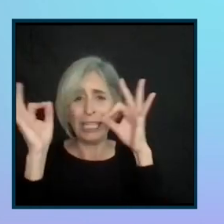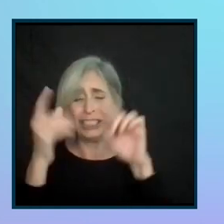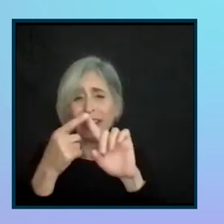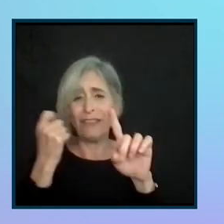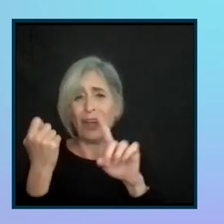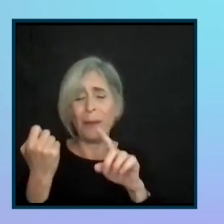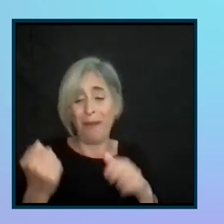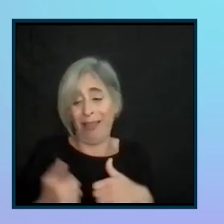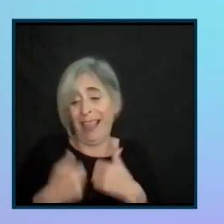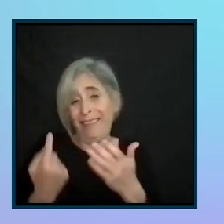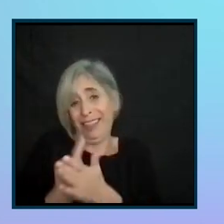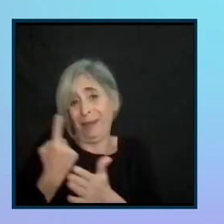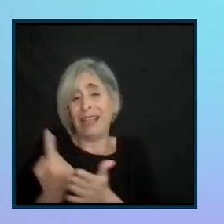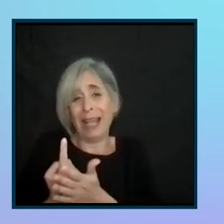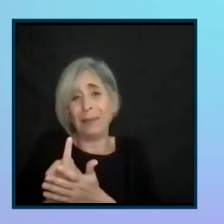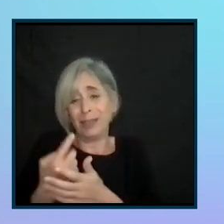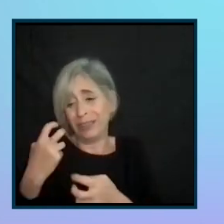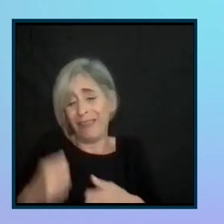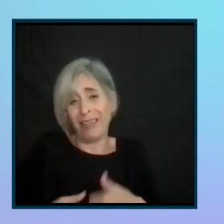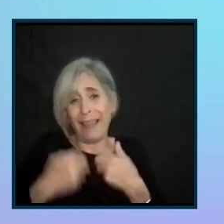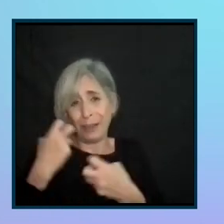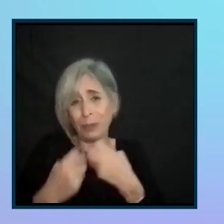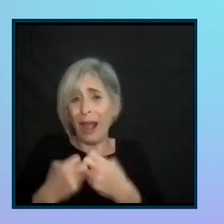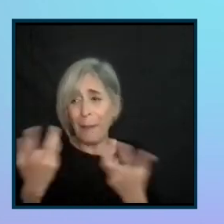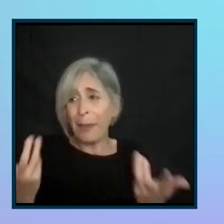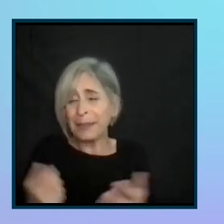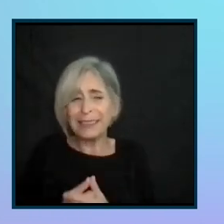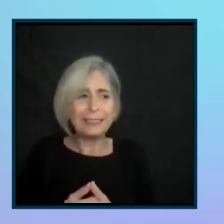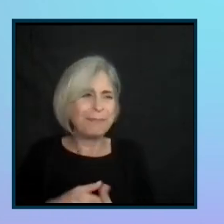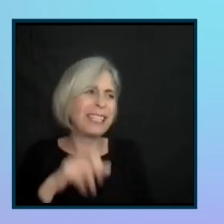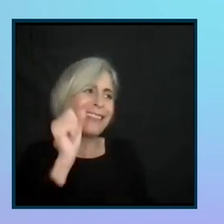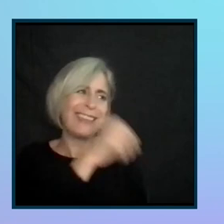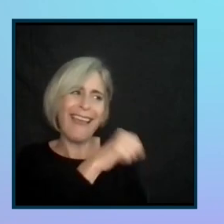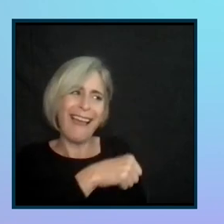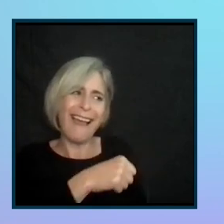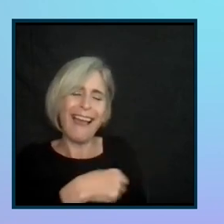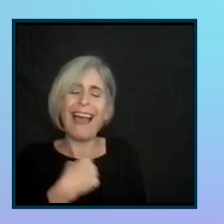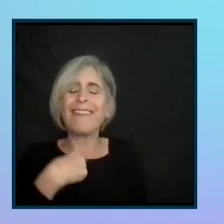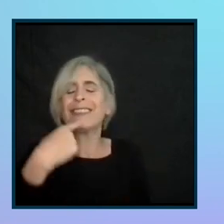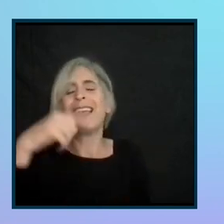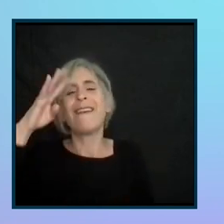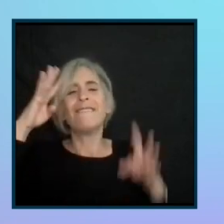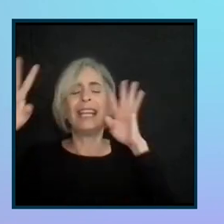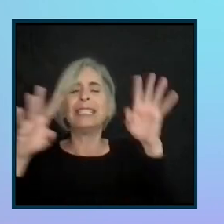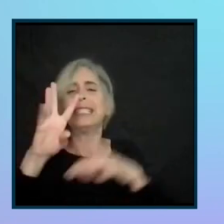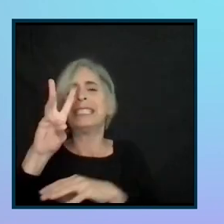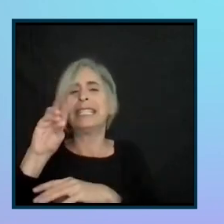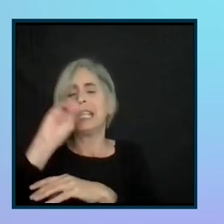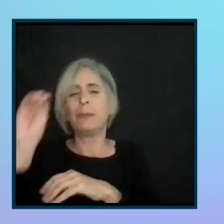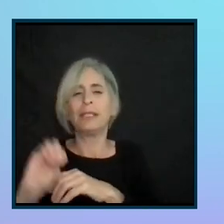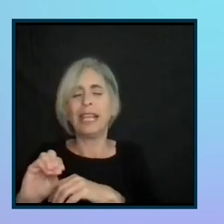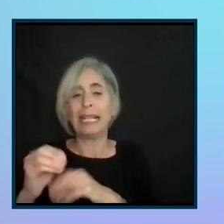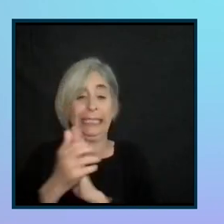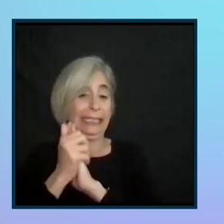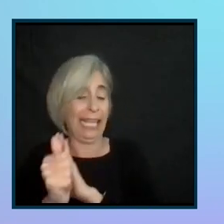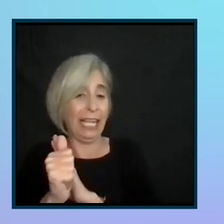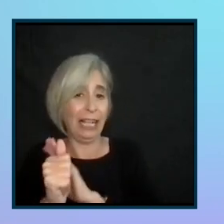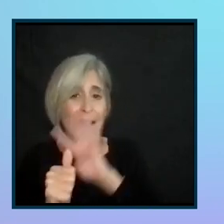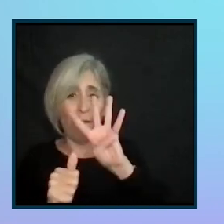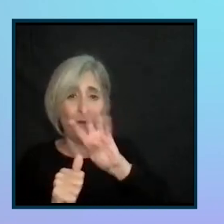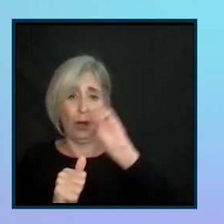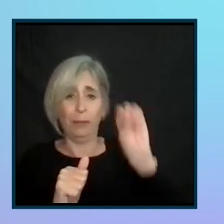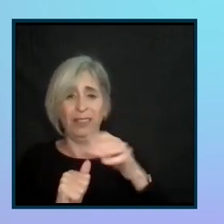problems. Yeah. And I've always said, you know, fantasy is 60% skill, 40% luck,